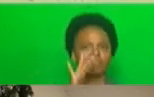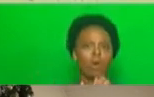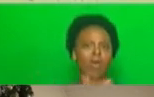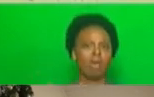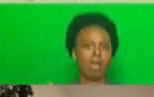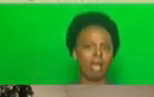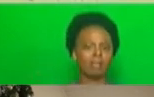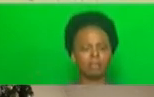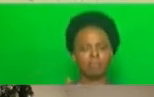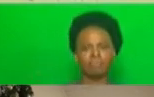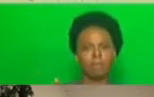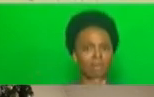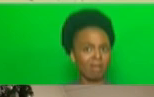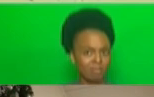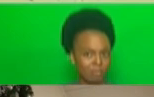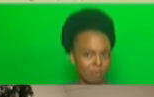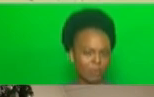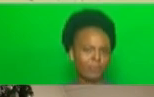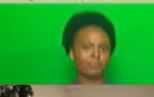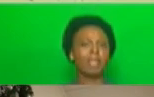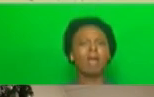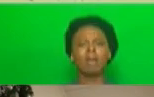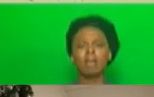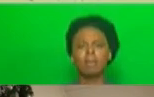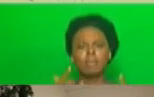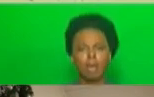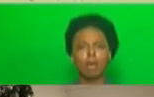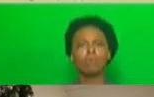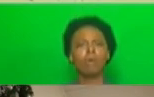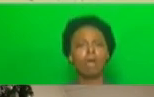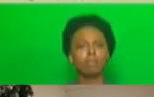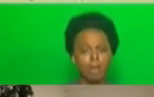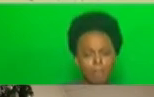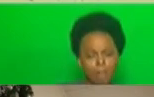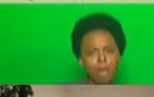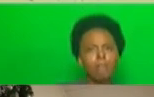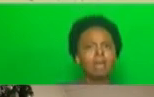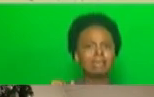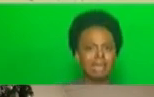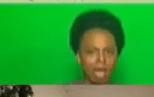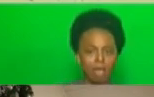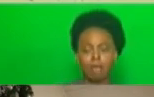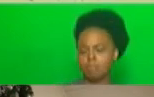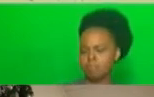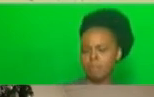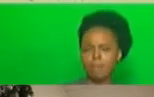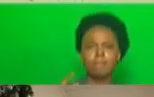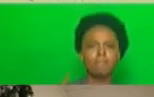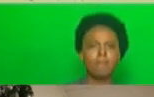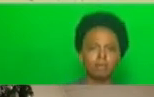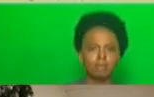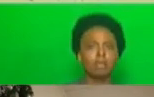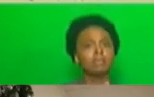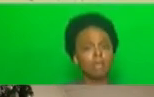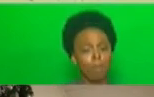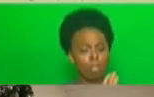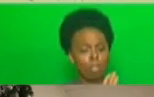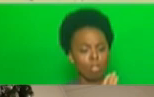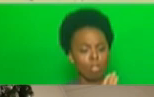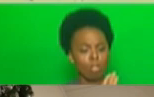customers. They need to operate responsibly and in terms of our laws.